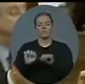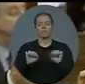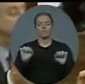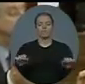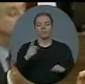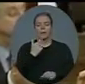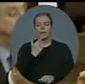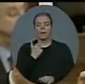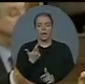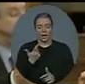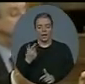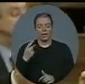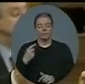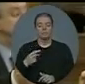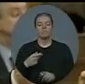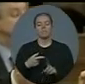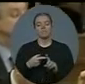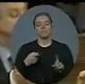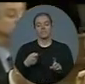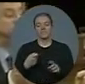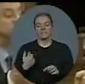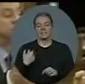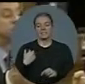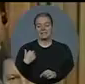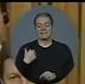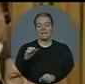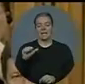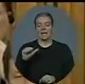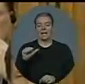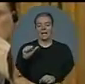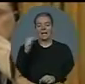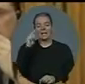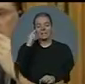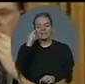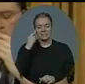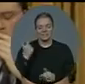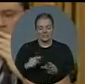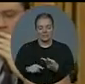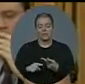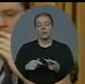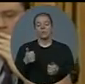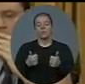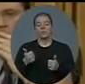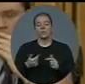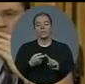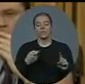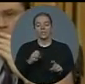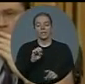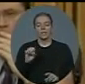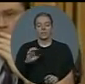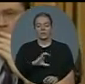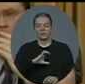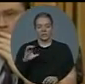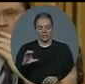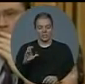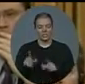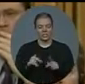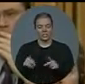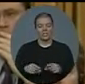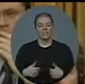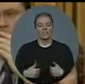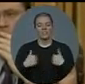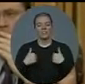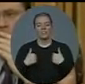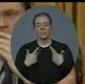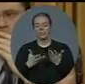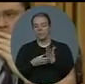immigrants or recent migrants from Eastern Canada. People who live in ghettos and are not integrated into